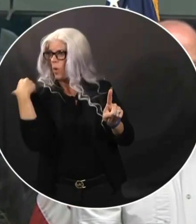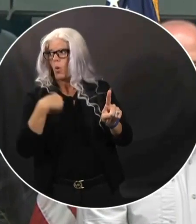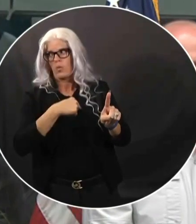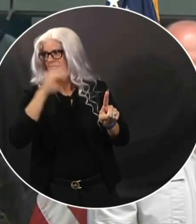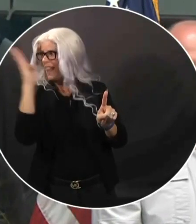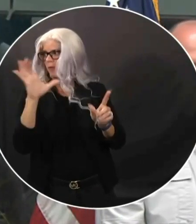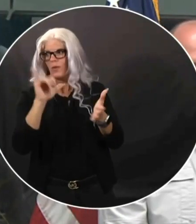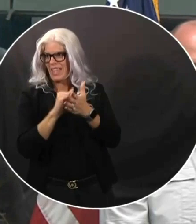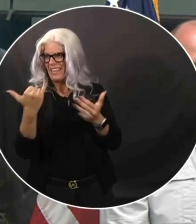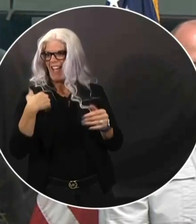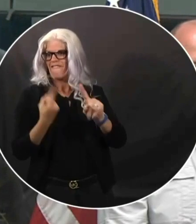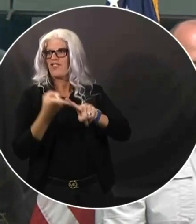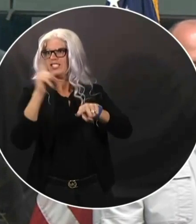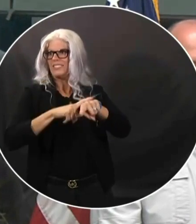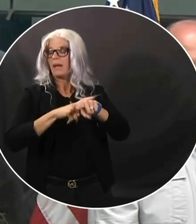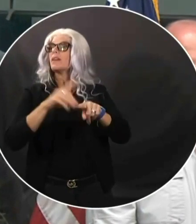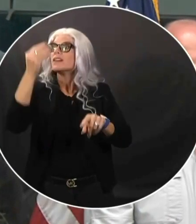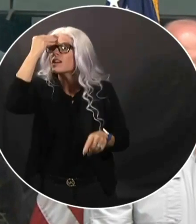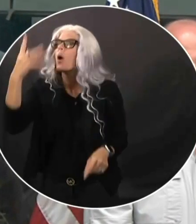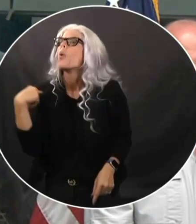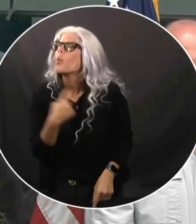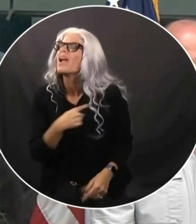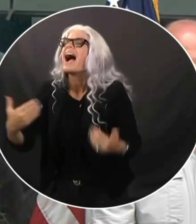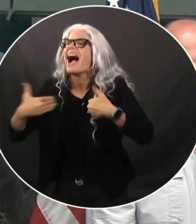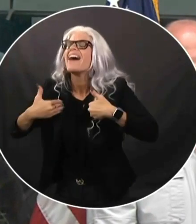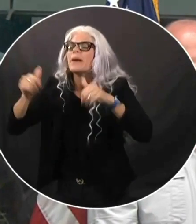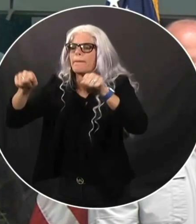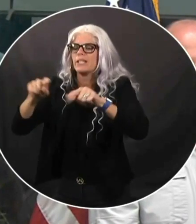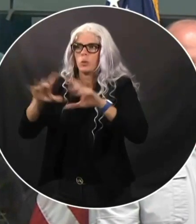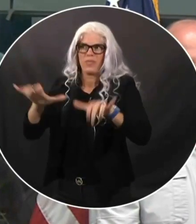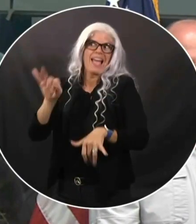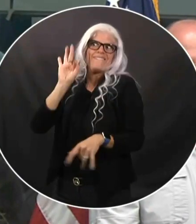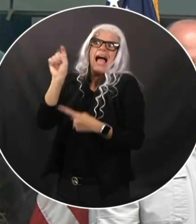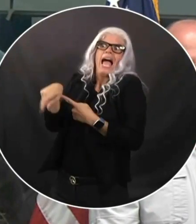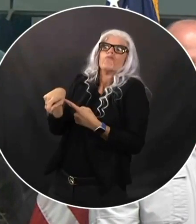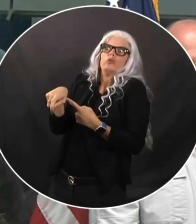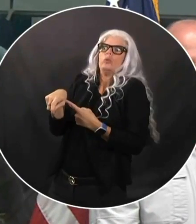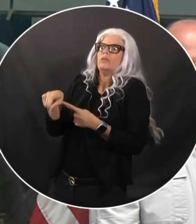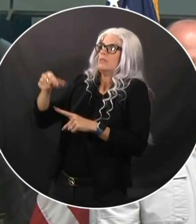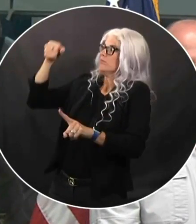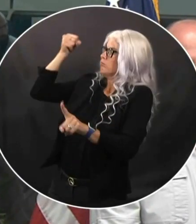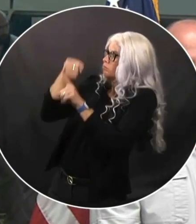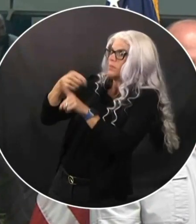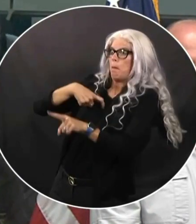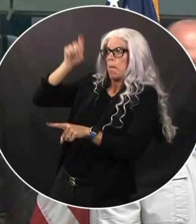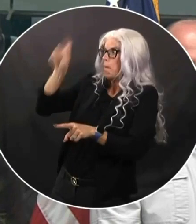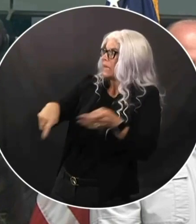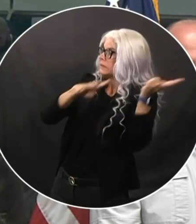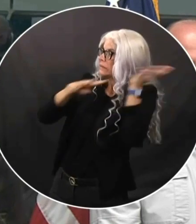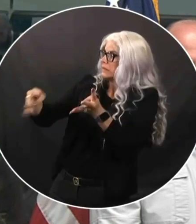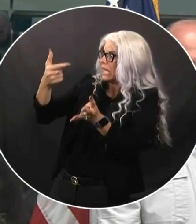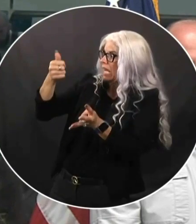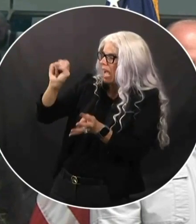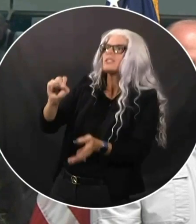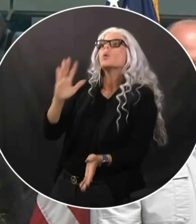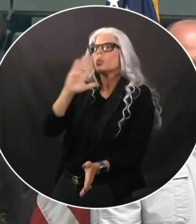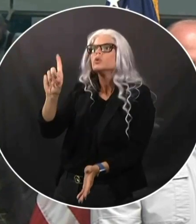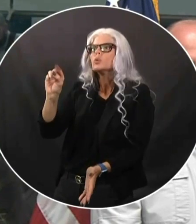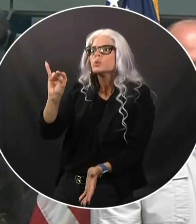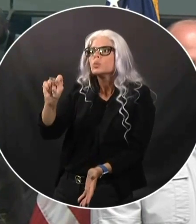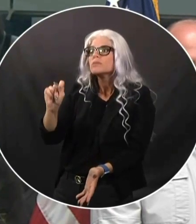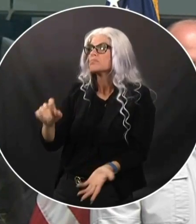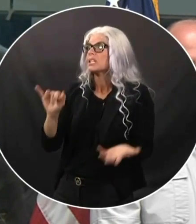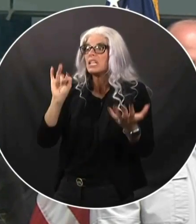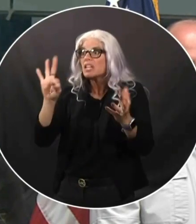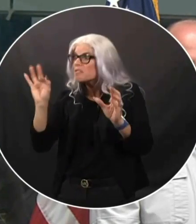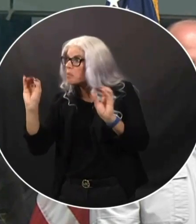have the capability to do that. If the storm hits, you have a need for fuel, normal supplies and getting there. We could tap